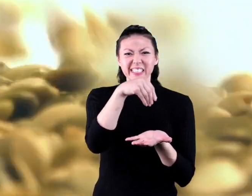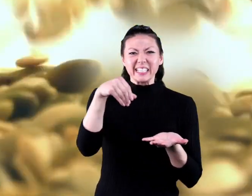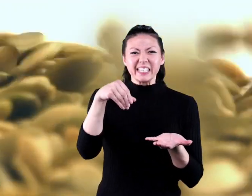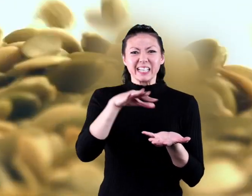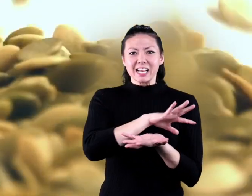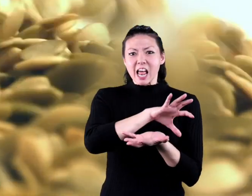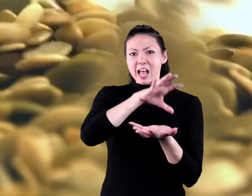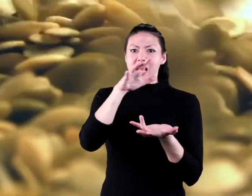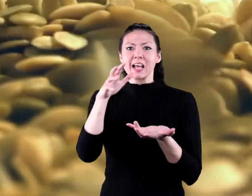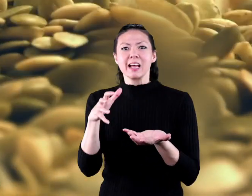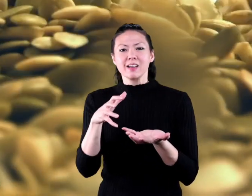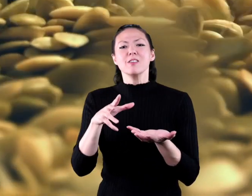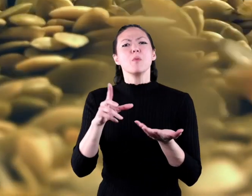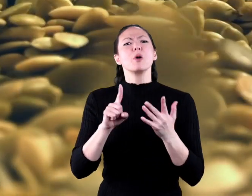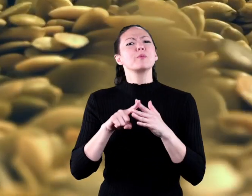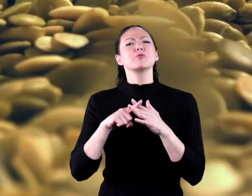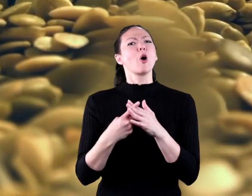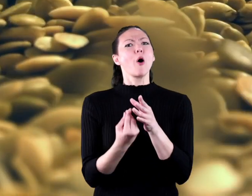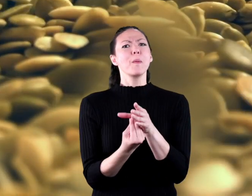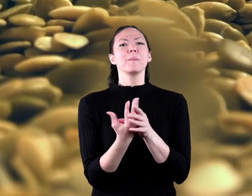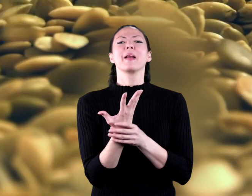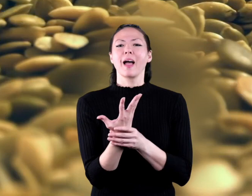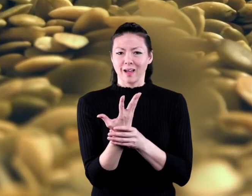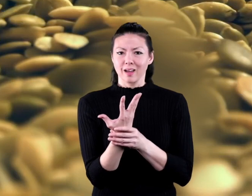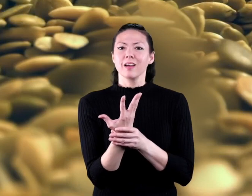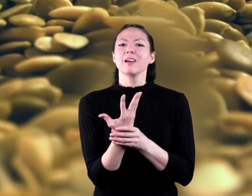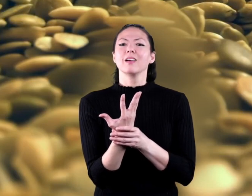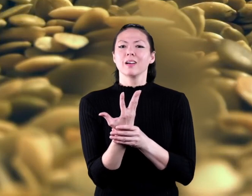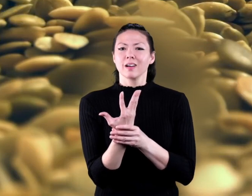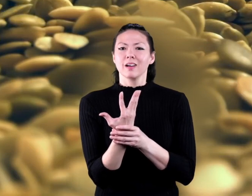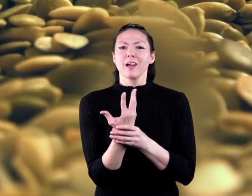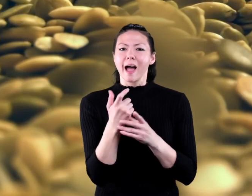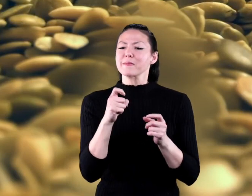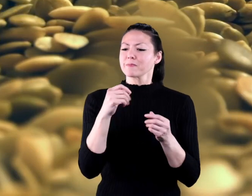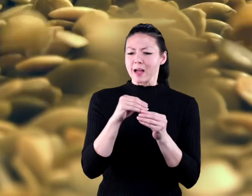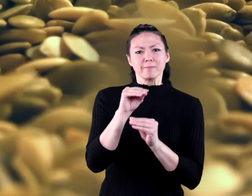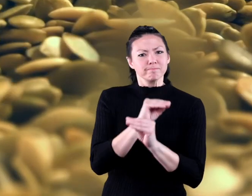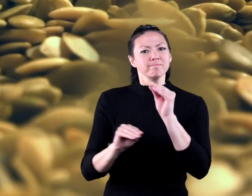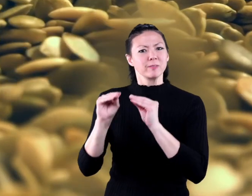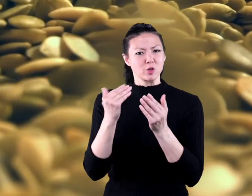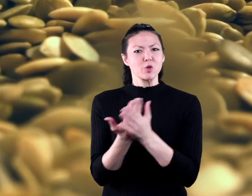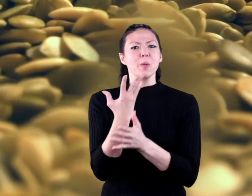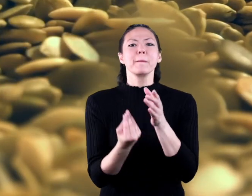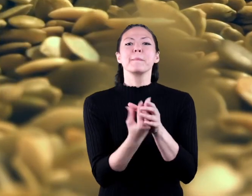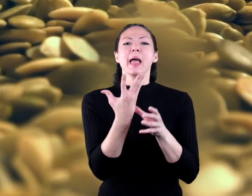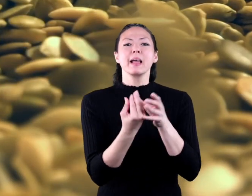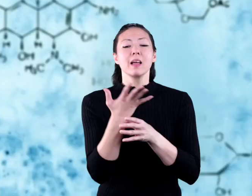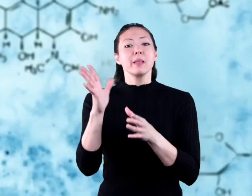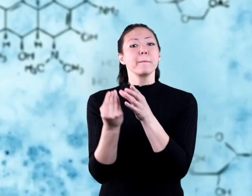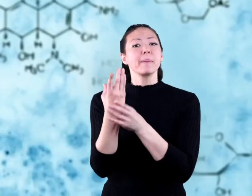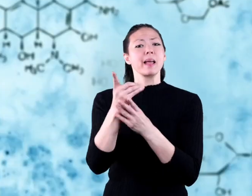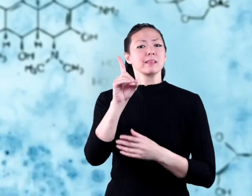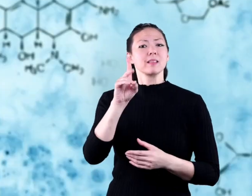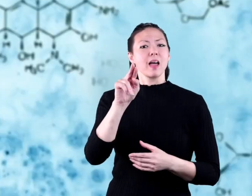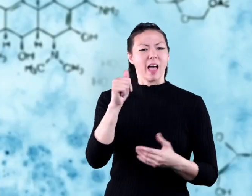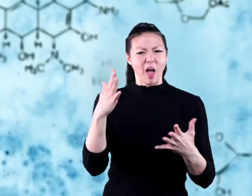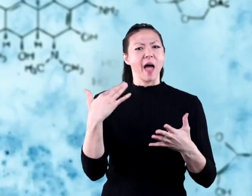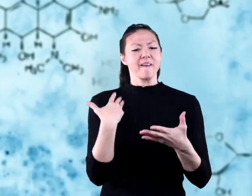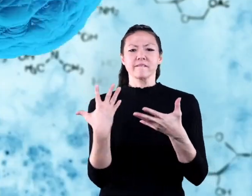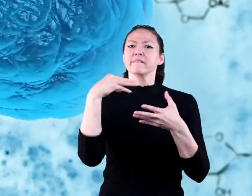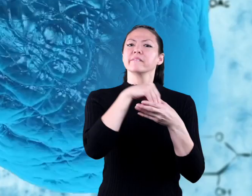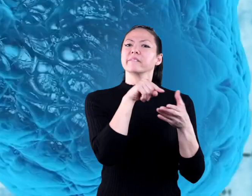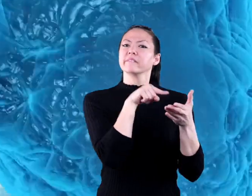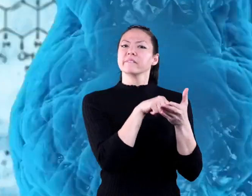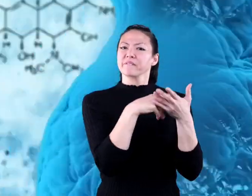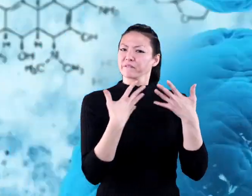seeds themselves. Seeds are where plants start and they contain all that is needed to make a new plant. They have the plant's